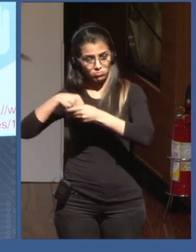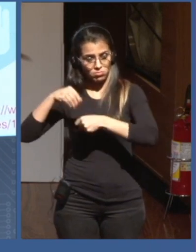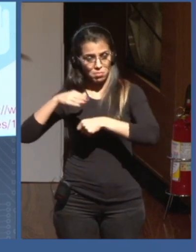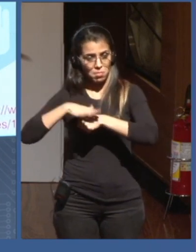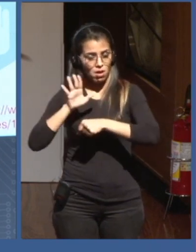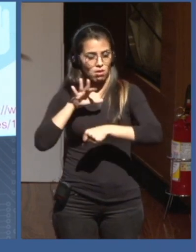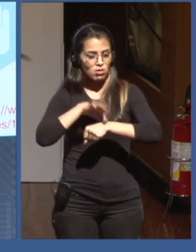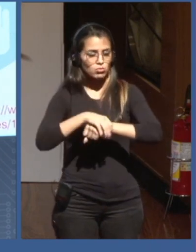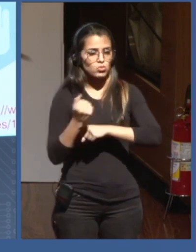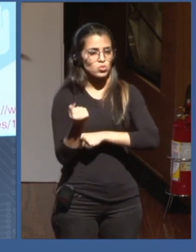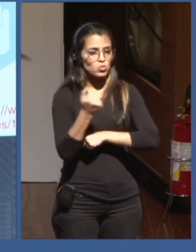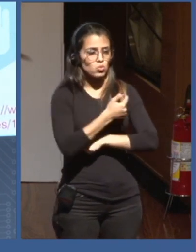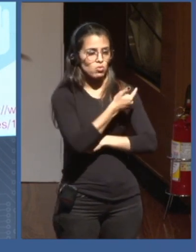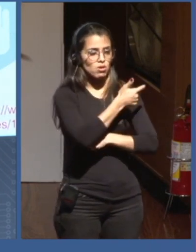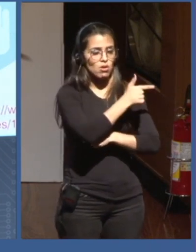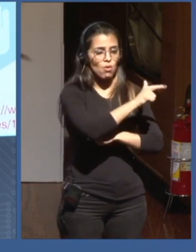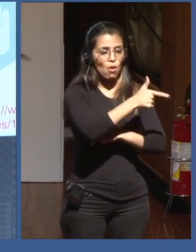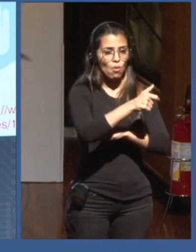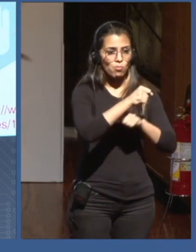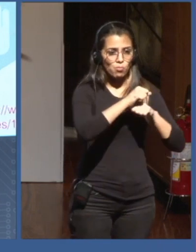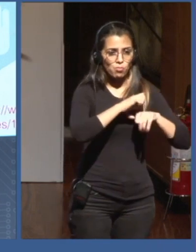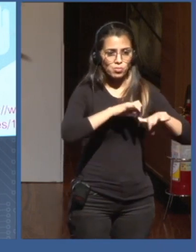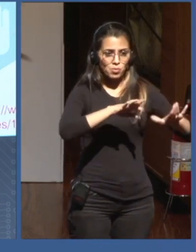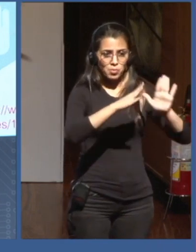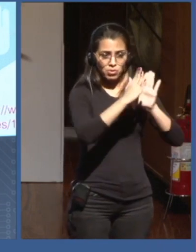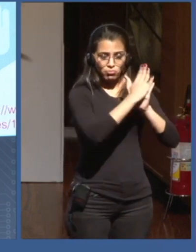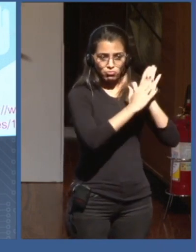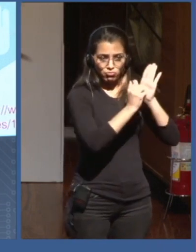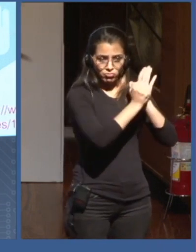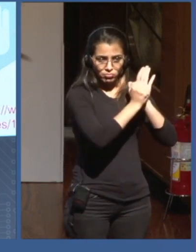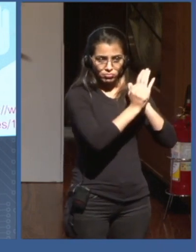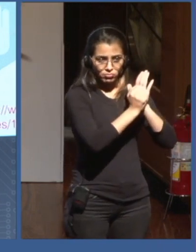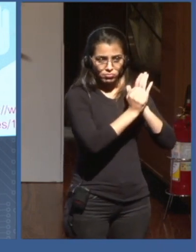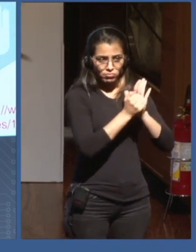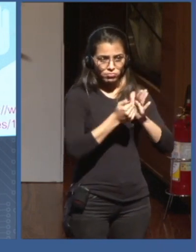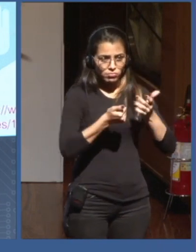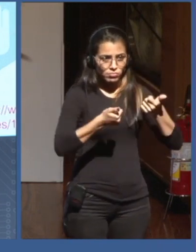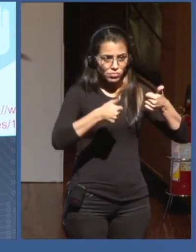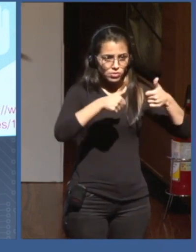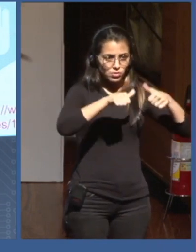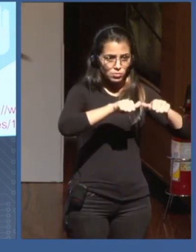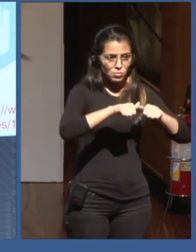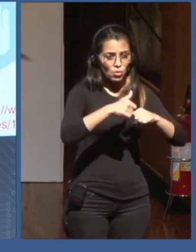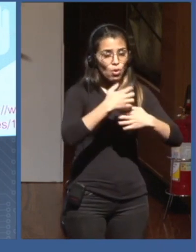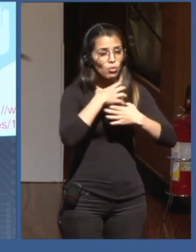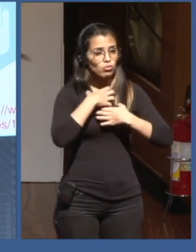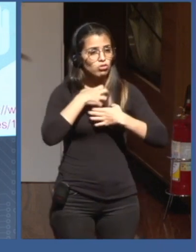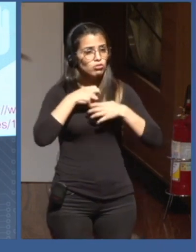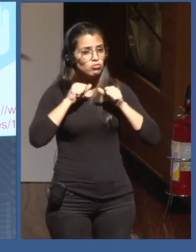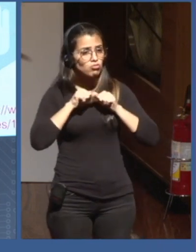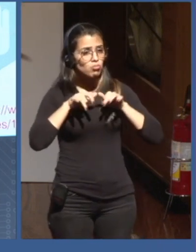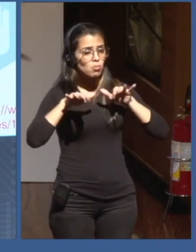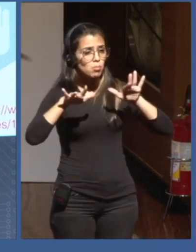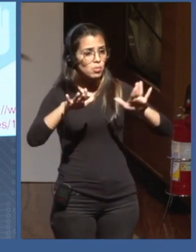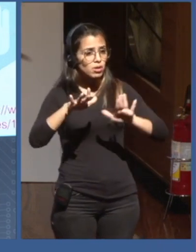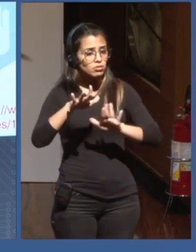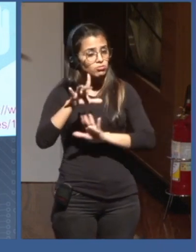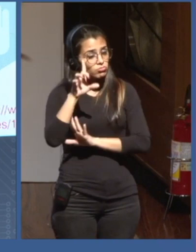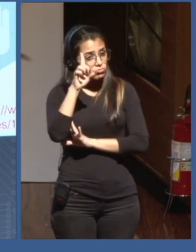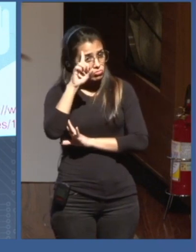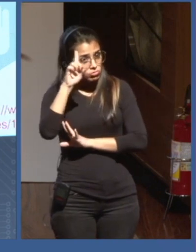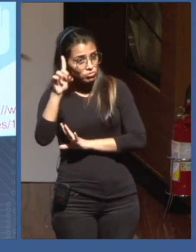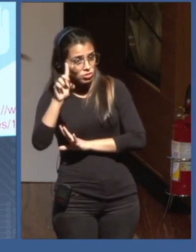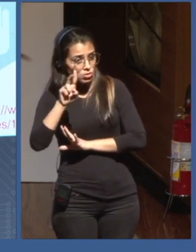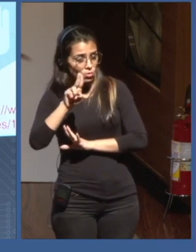you can share private data is actually by, you know, putting it on a USB stick or a CD-ROM and just, you know, sending it around saying, be careful.